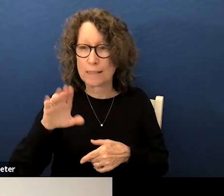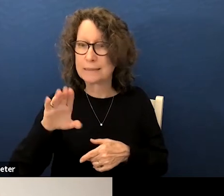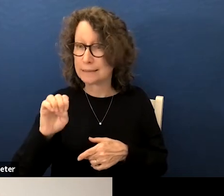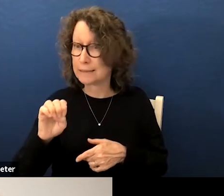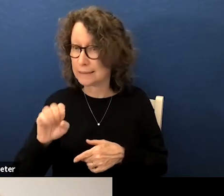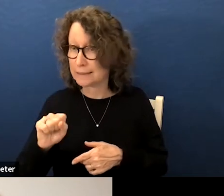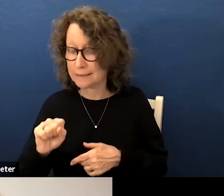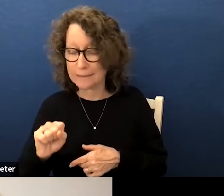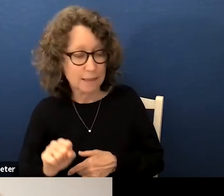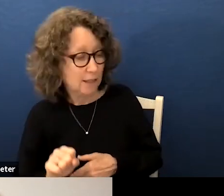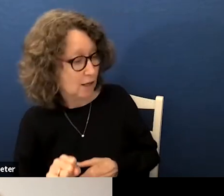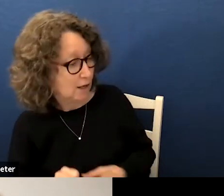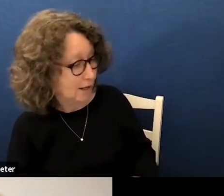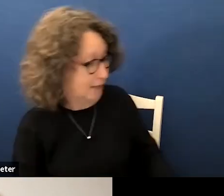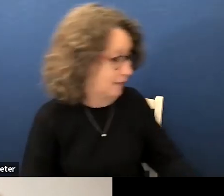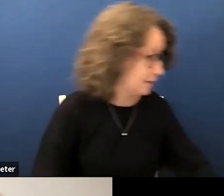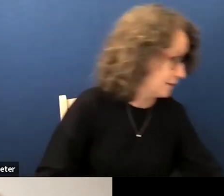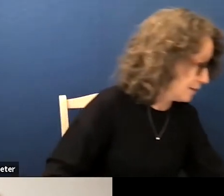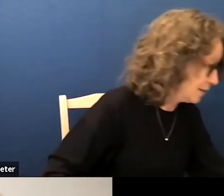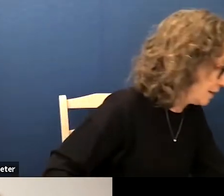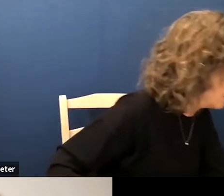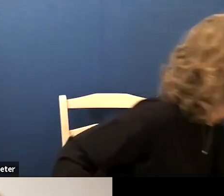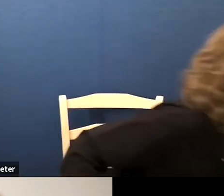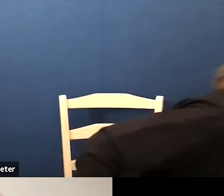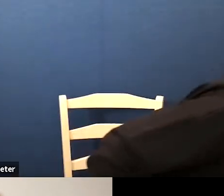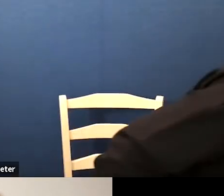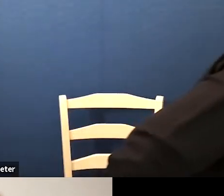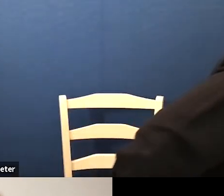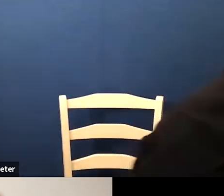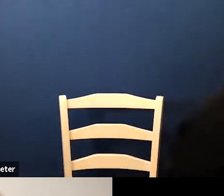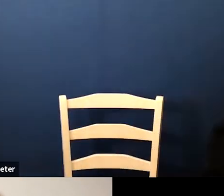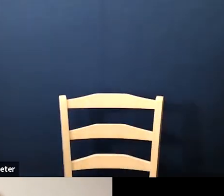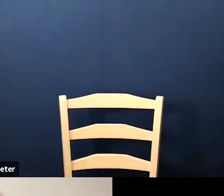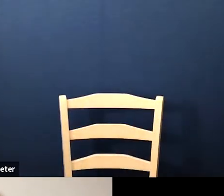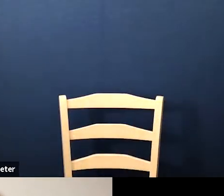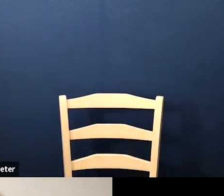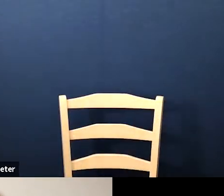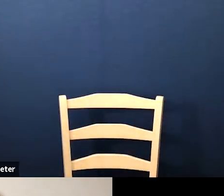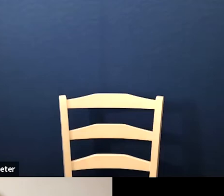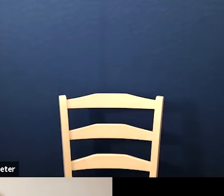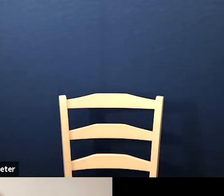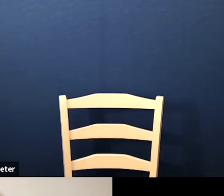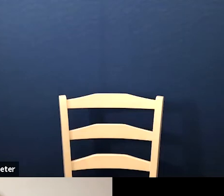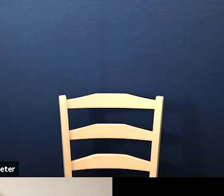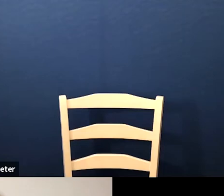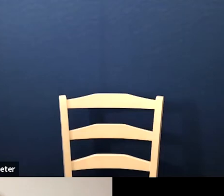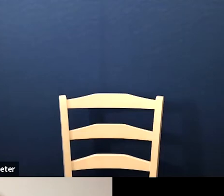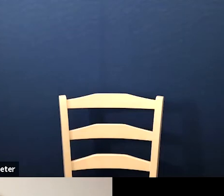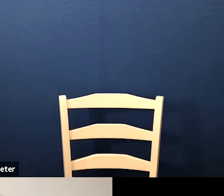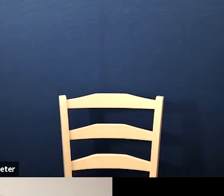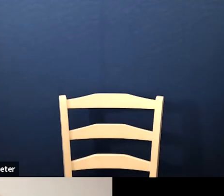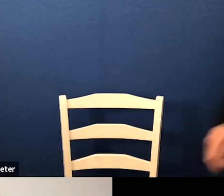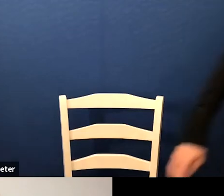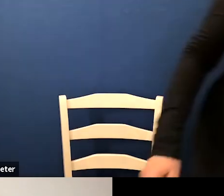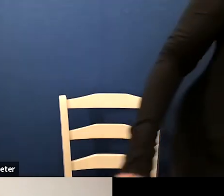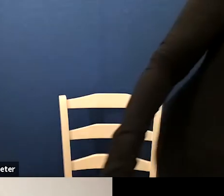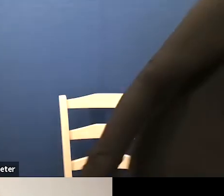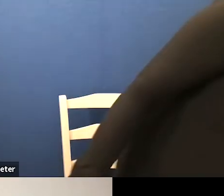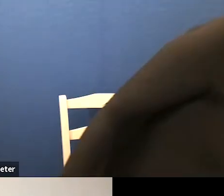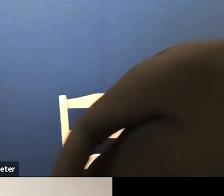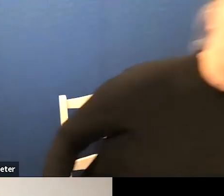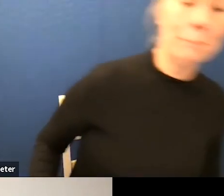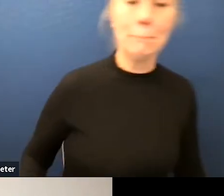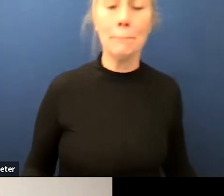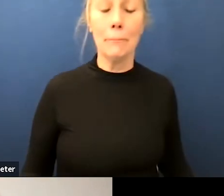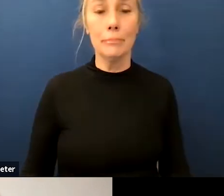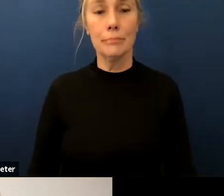Thank you Ms. Munoz oh sorry Ms. Munoz please Yes I think that you know just in thinking about